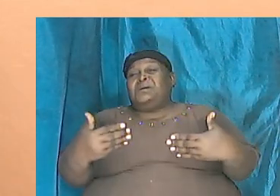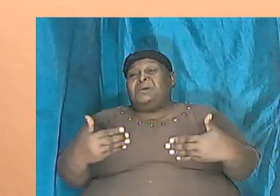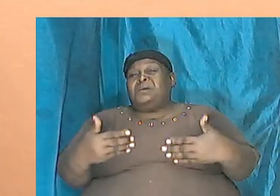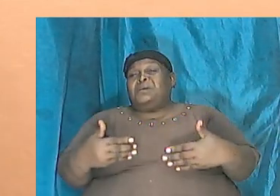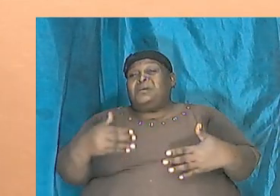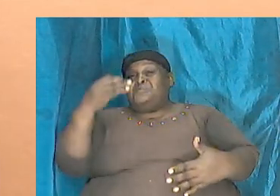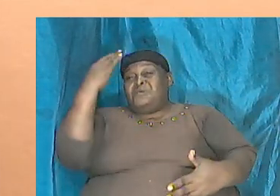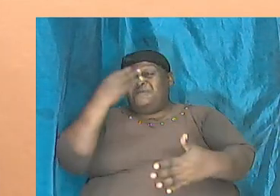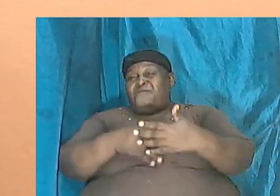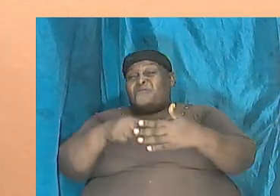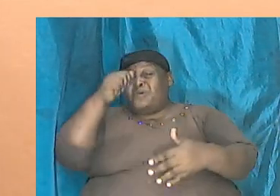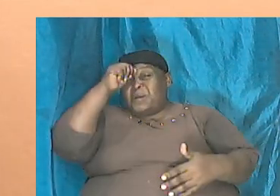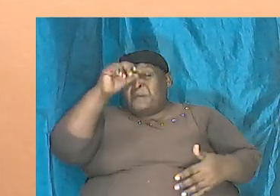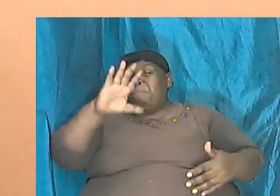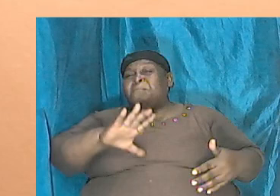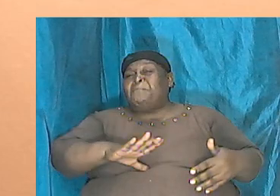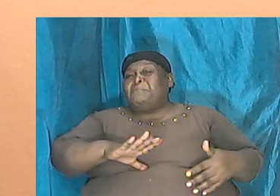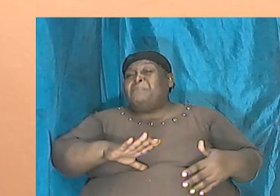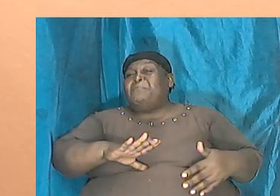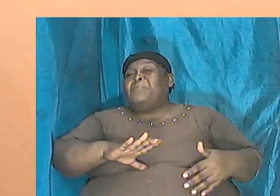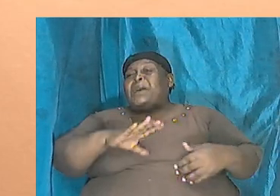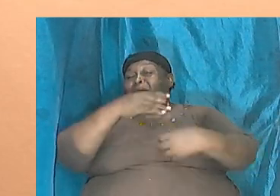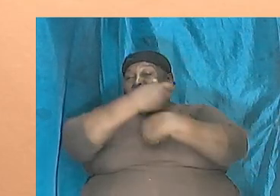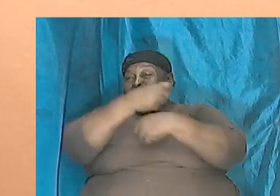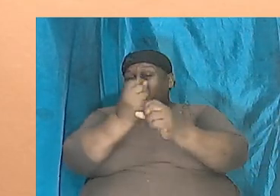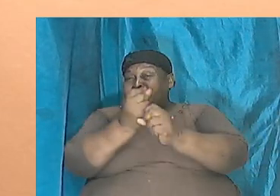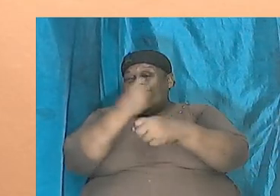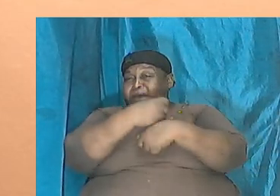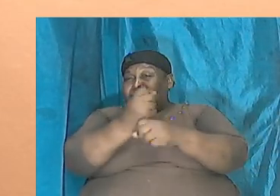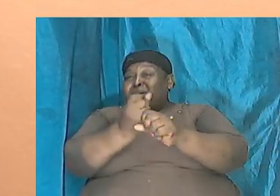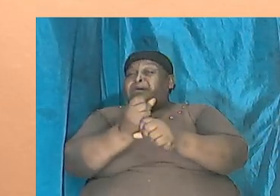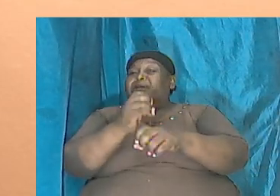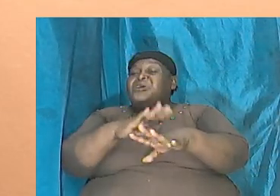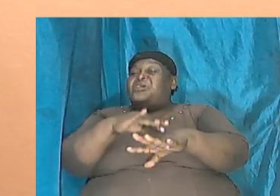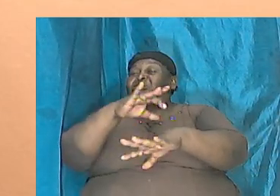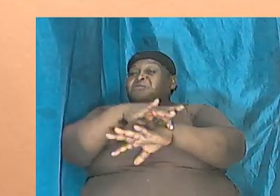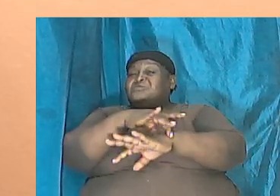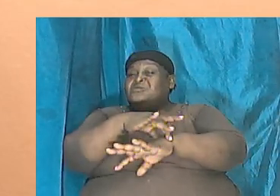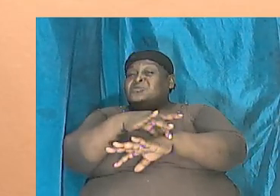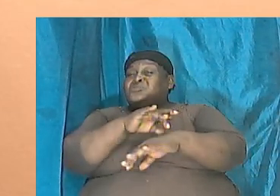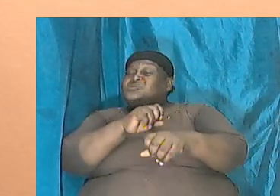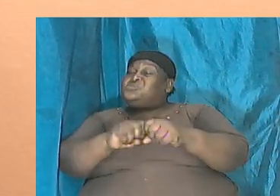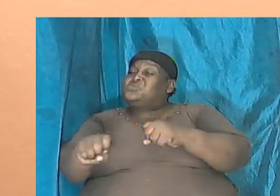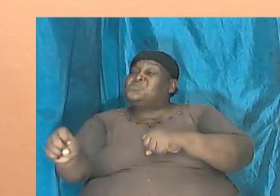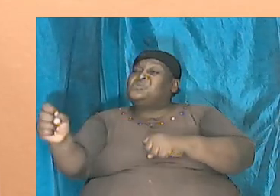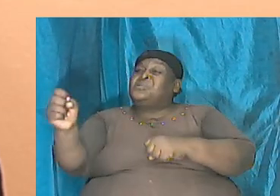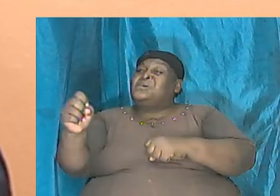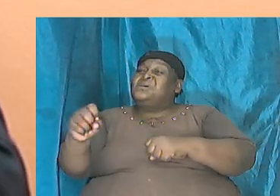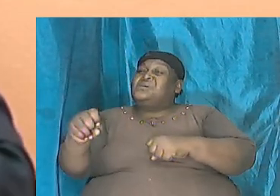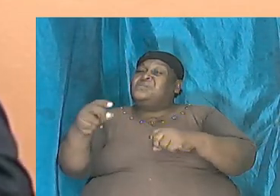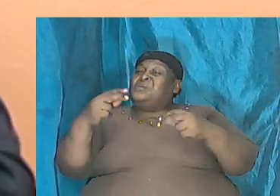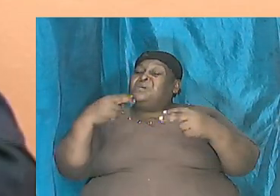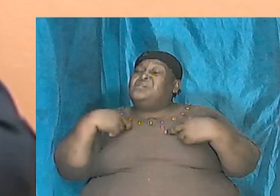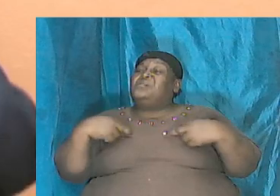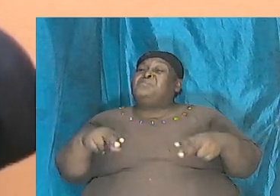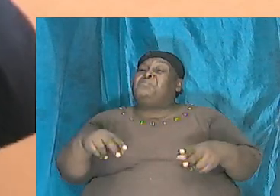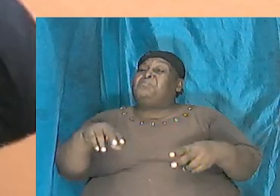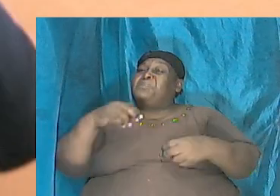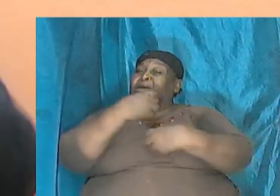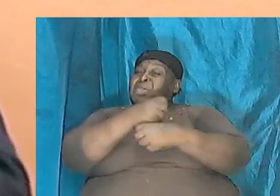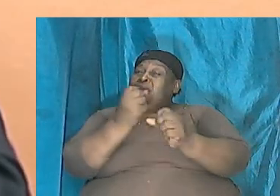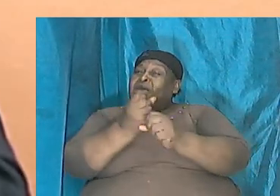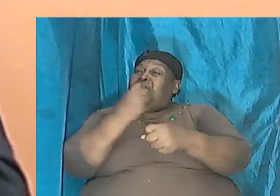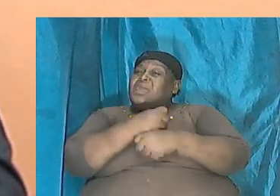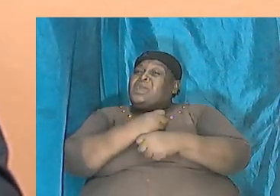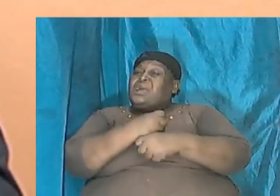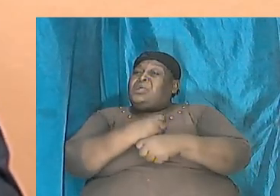man was on the earth and so they are pre-human and it therefore means that the Bible